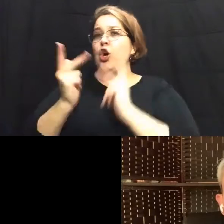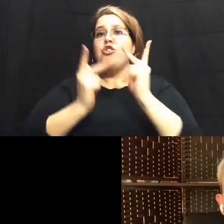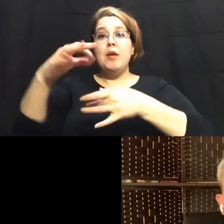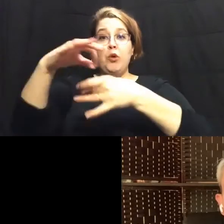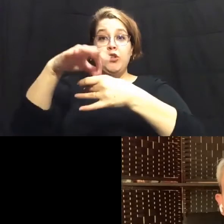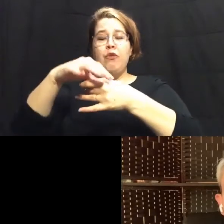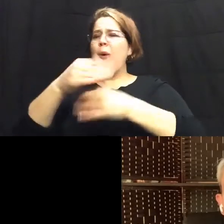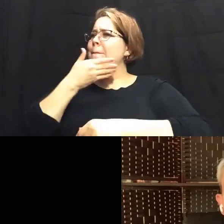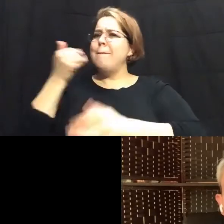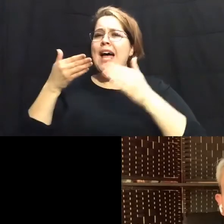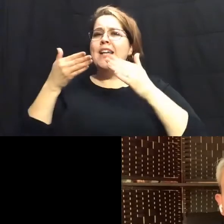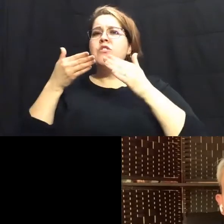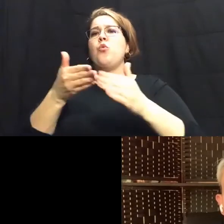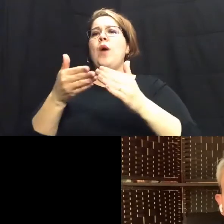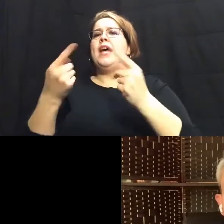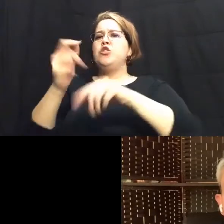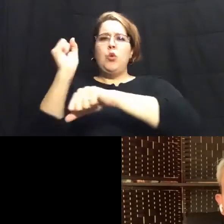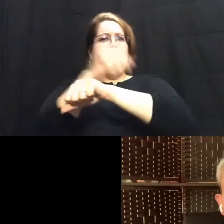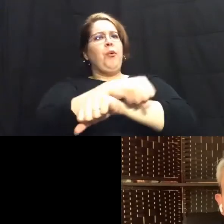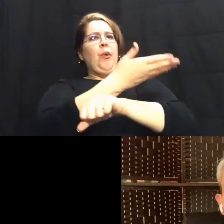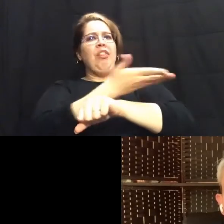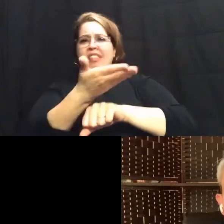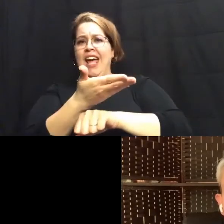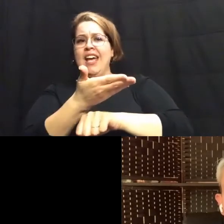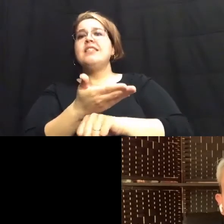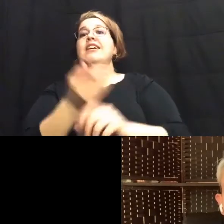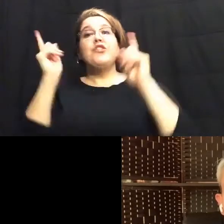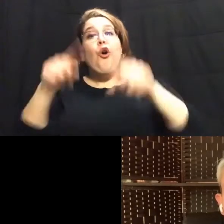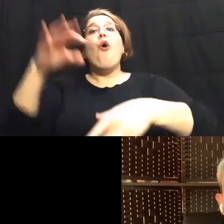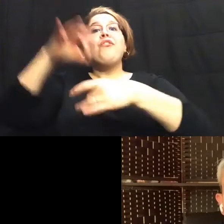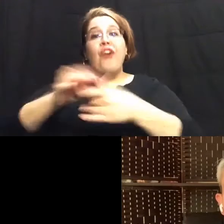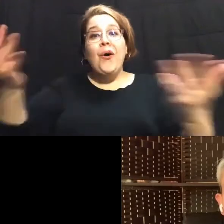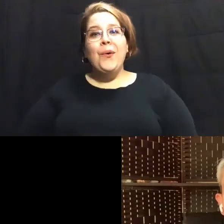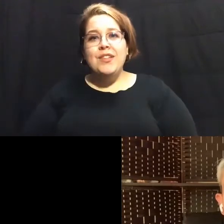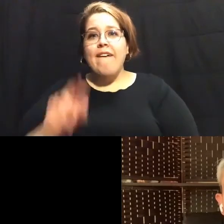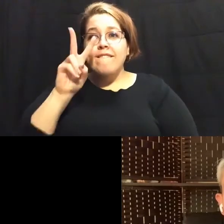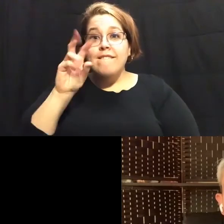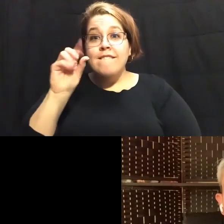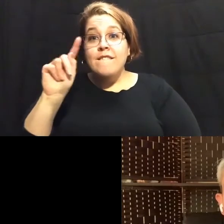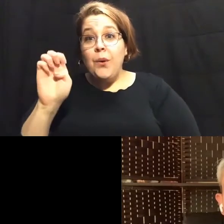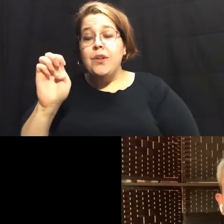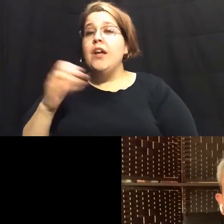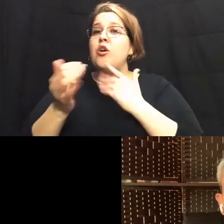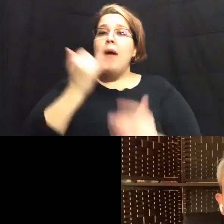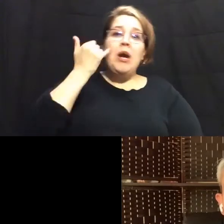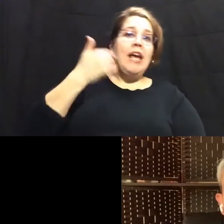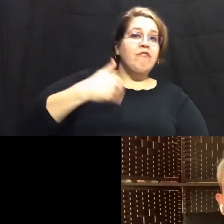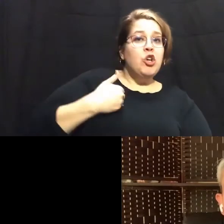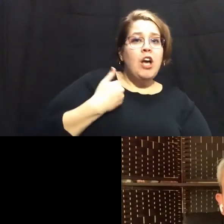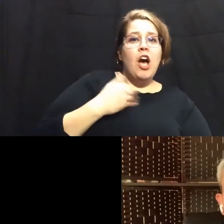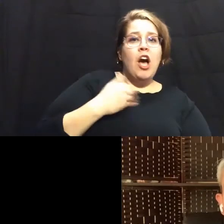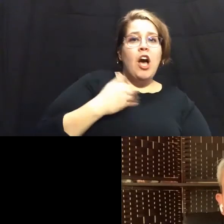best way to fight these efforts is to come out and vote and whether you're a young person who's voting for the first time